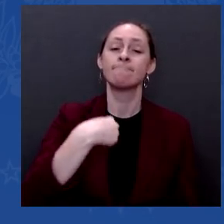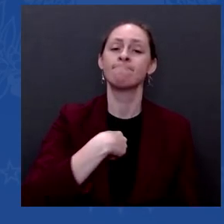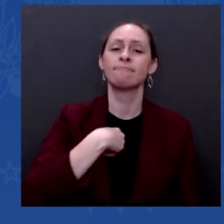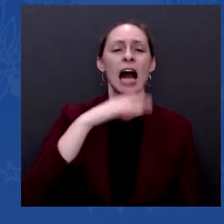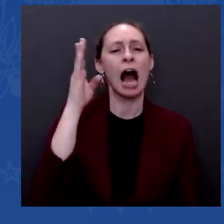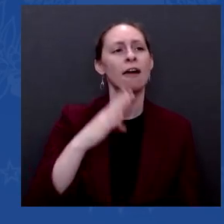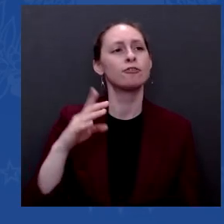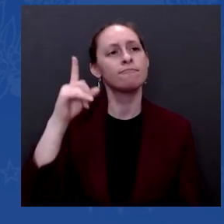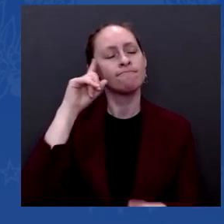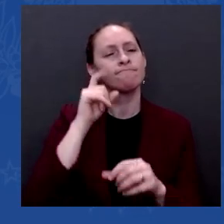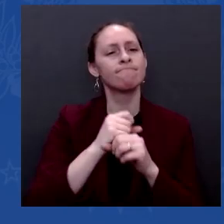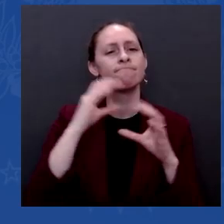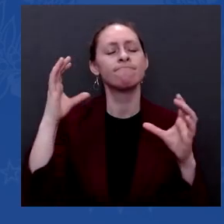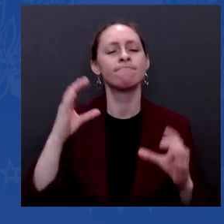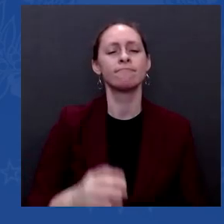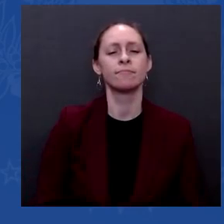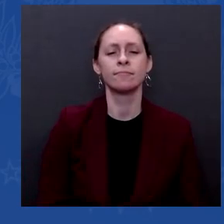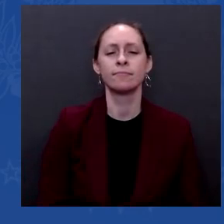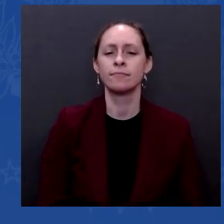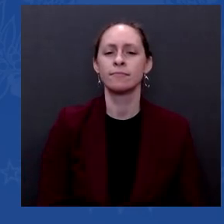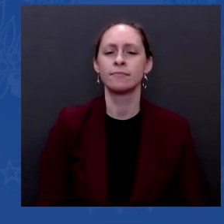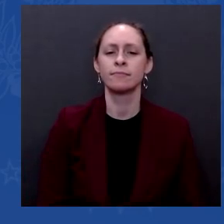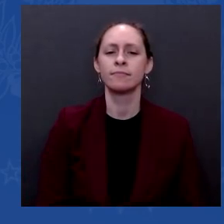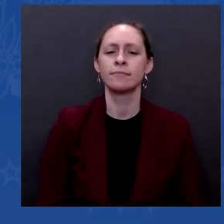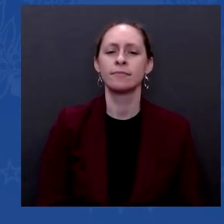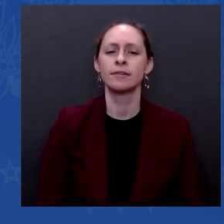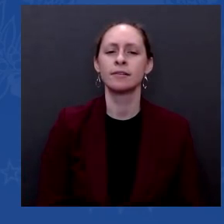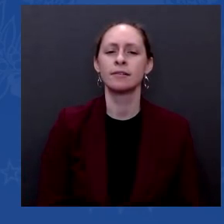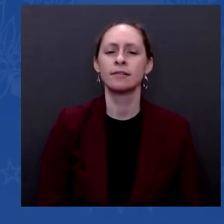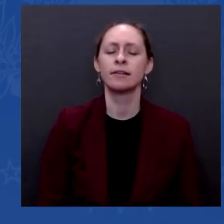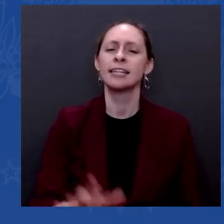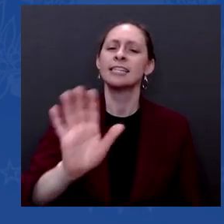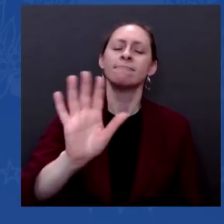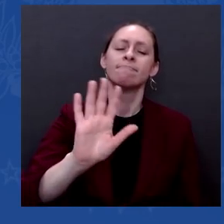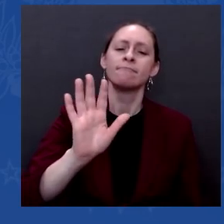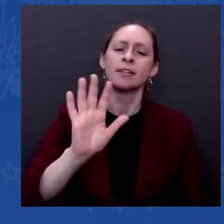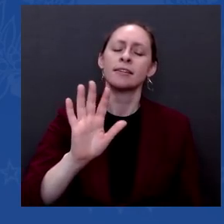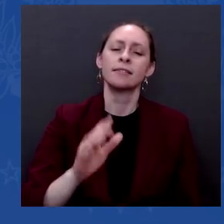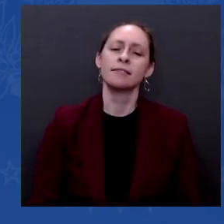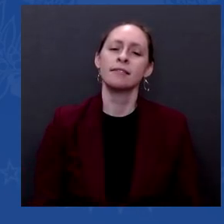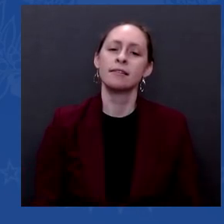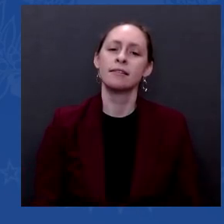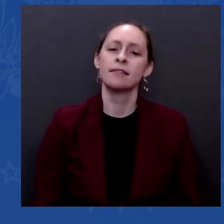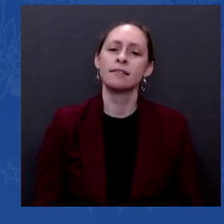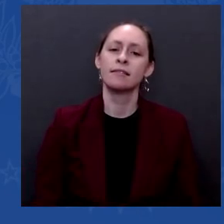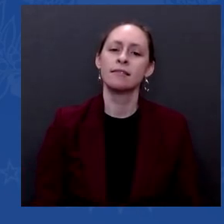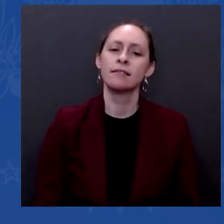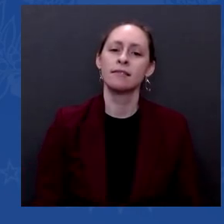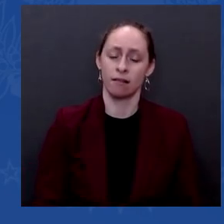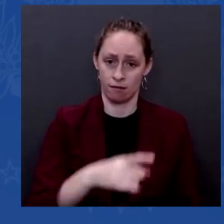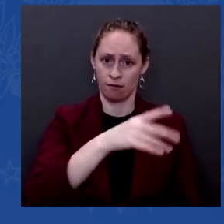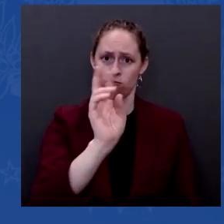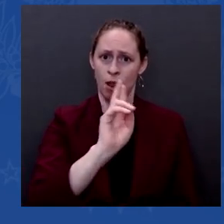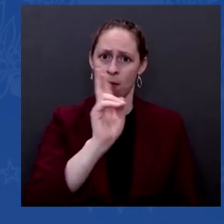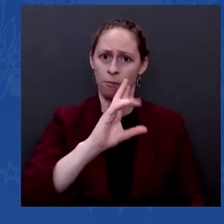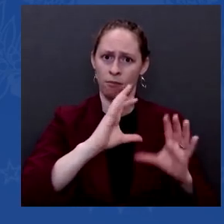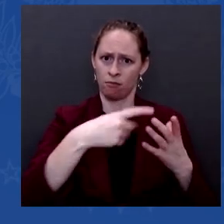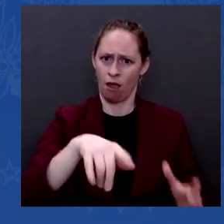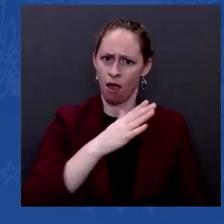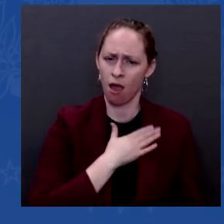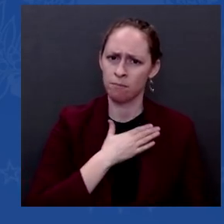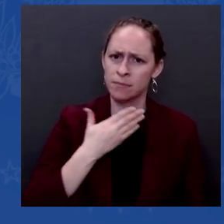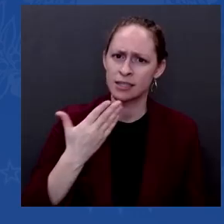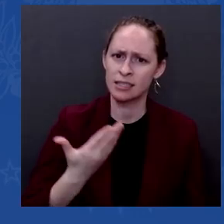the Republicans, like for example, I said, they got very upset. I said, there are 16 members of the present United